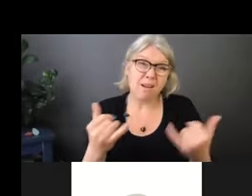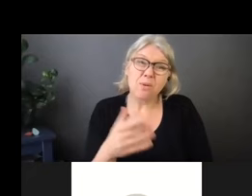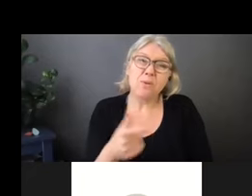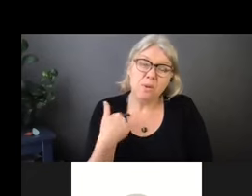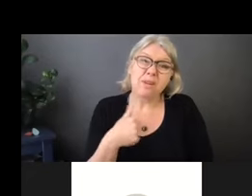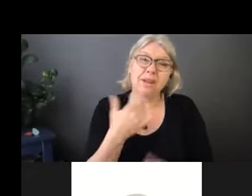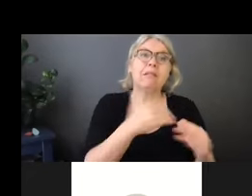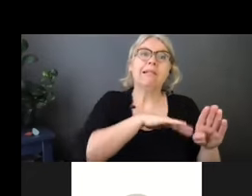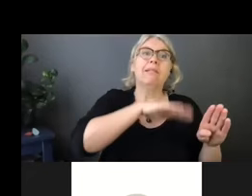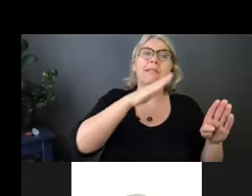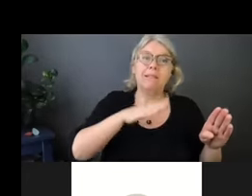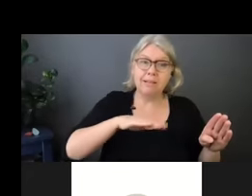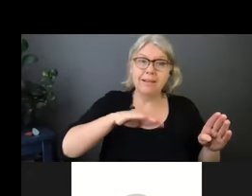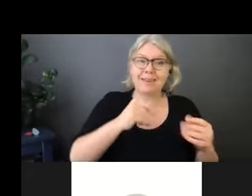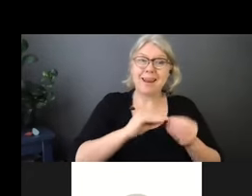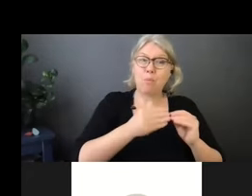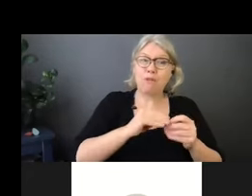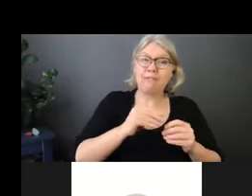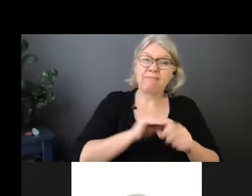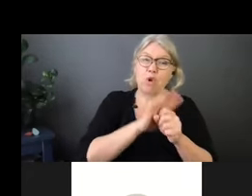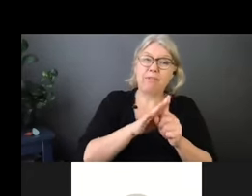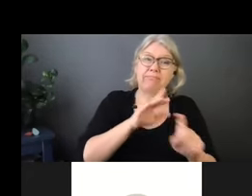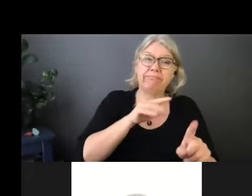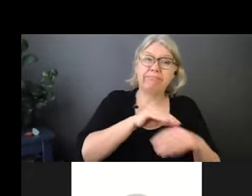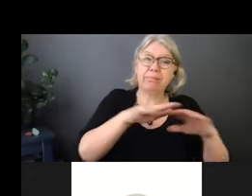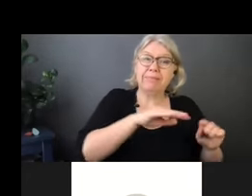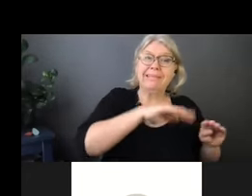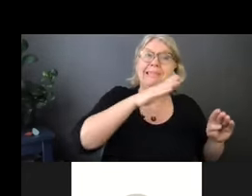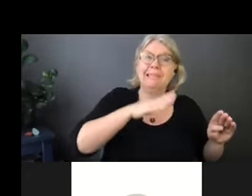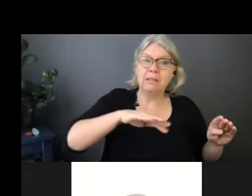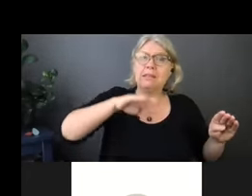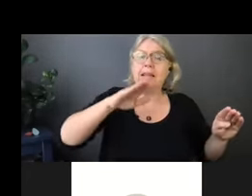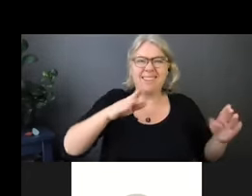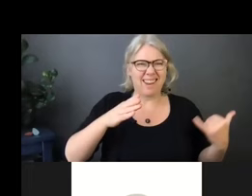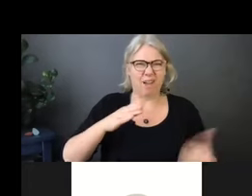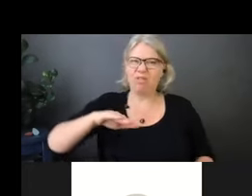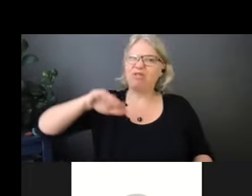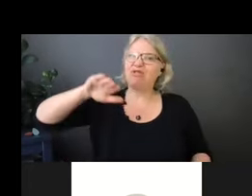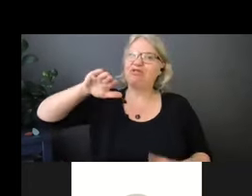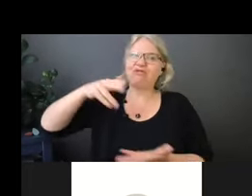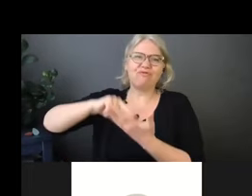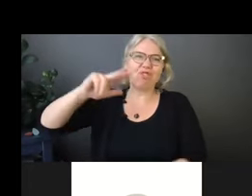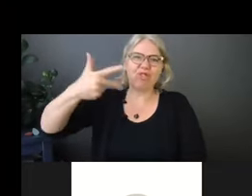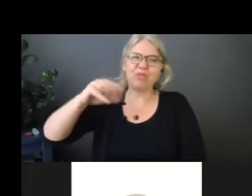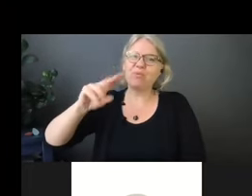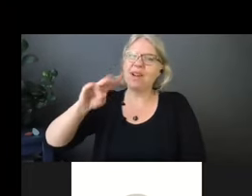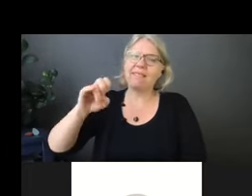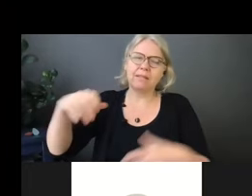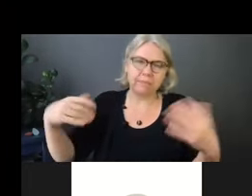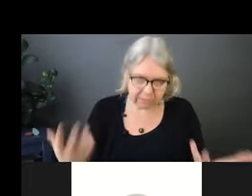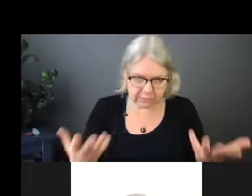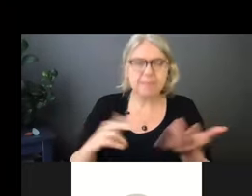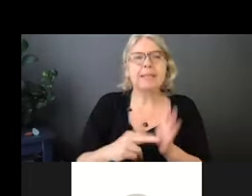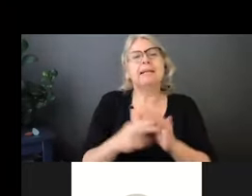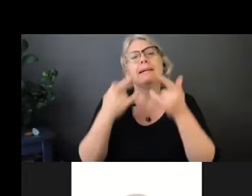mask and a separate face shield are better. It makes the mask last longer. And it gives you that extra protection. Whereas